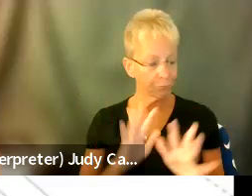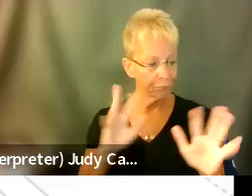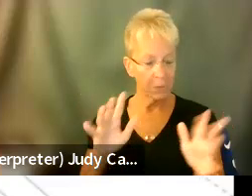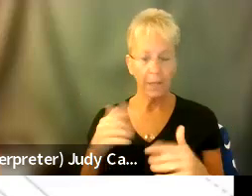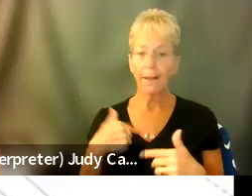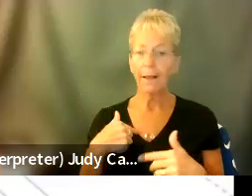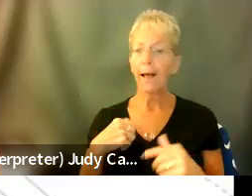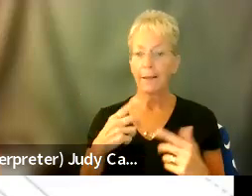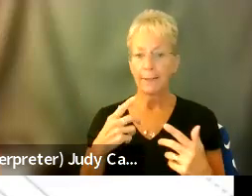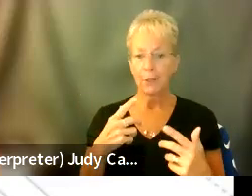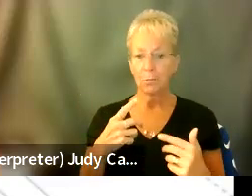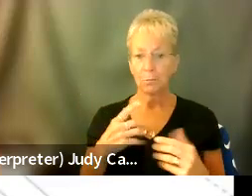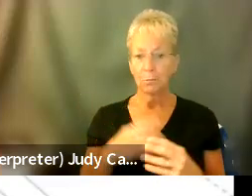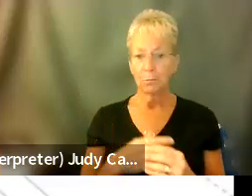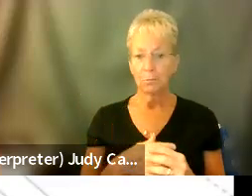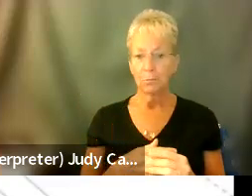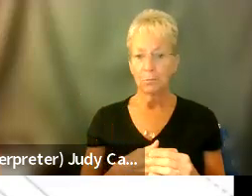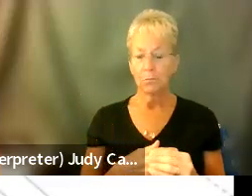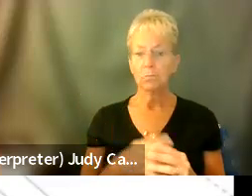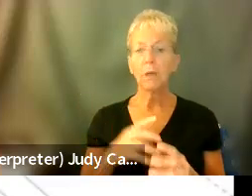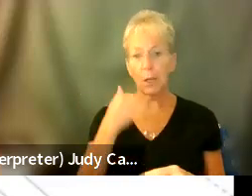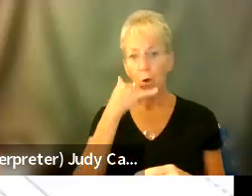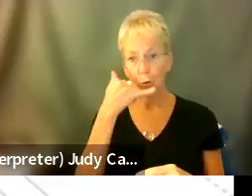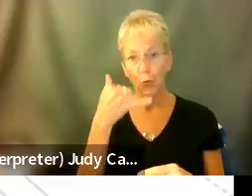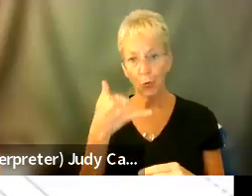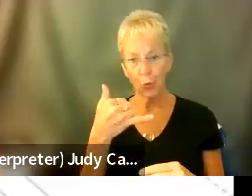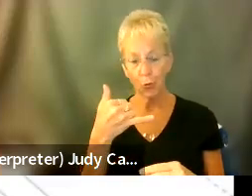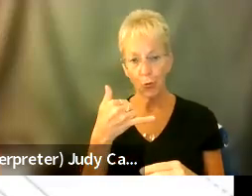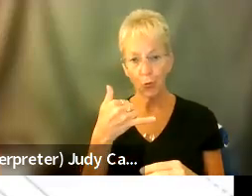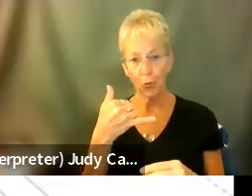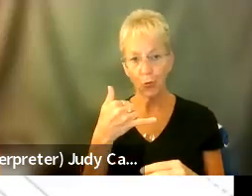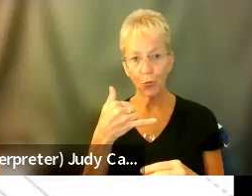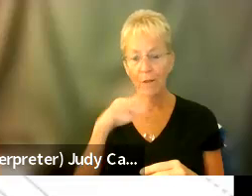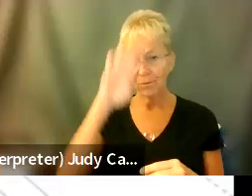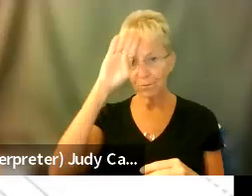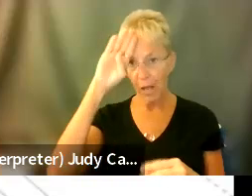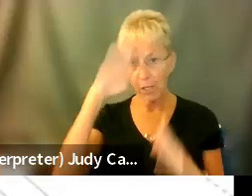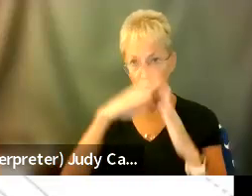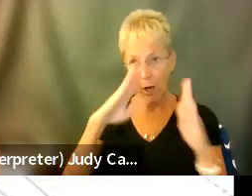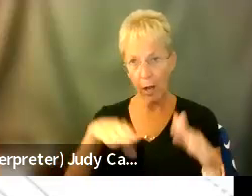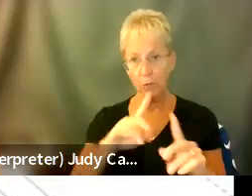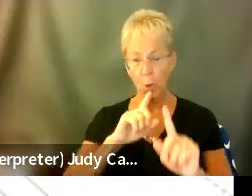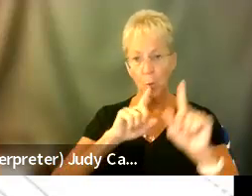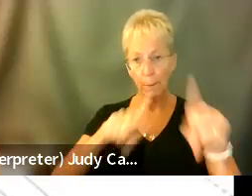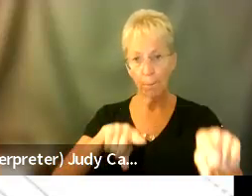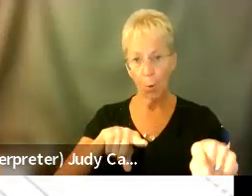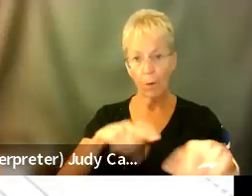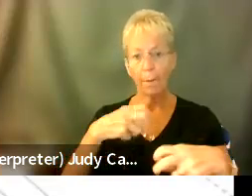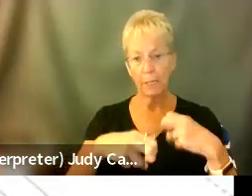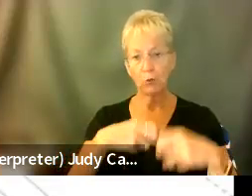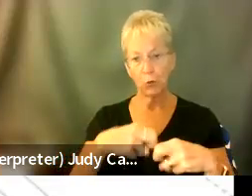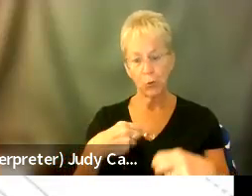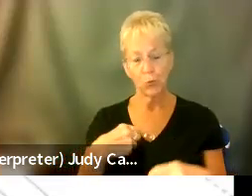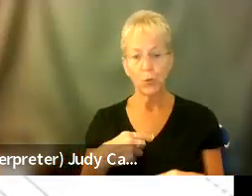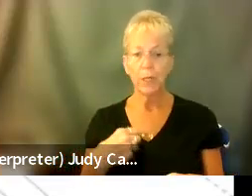ended up, um, calling the firehouse and reported the issue. I was going to